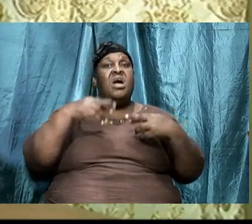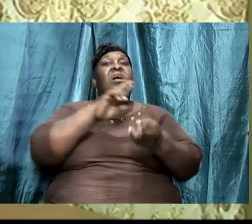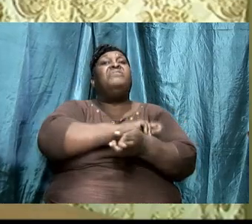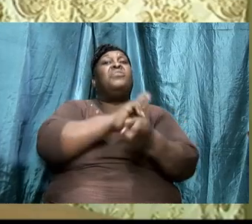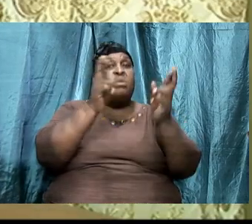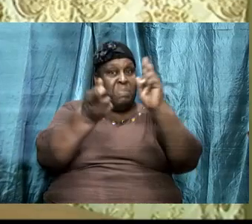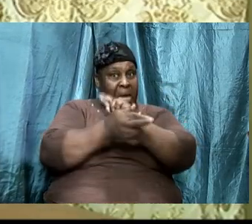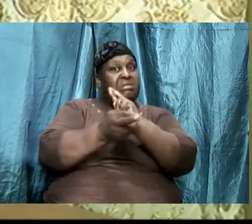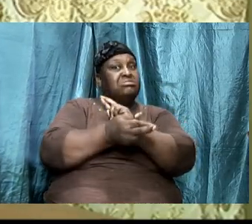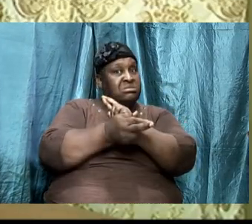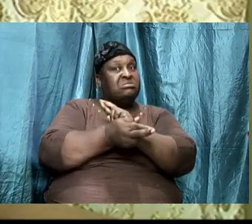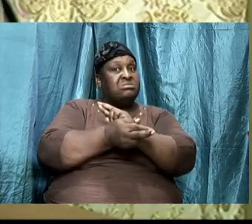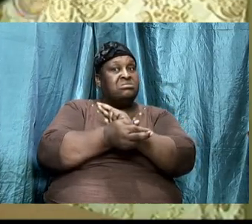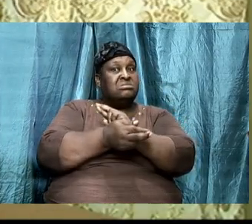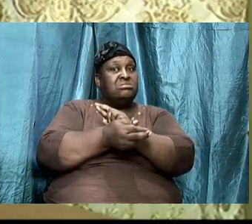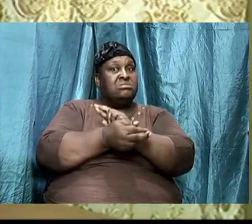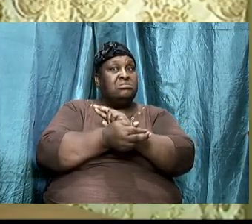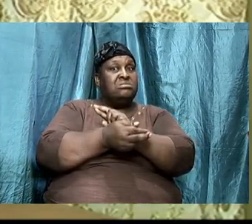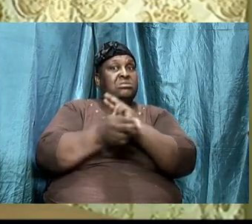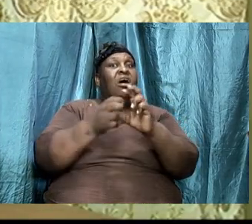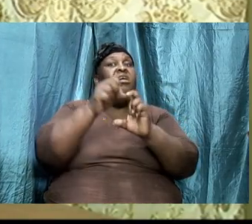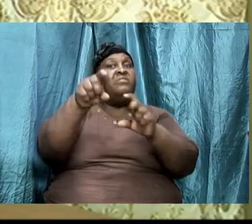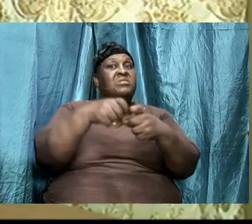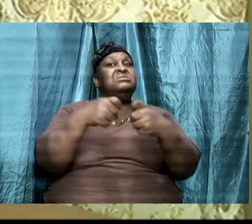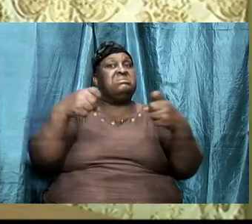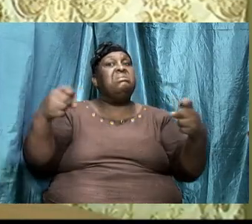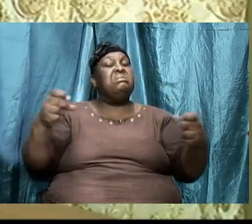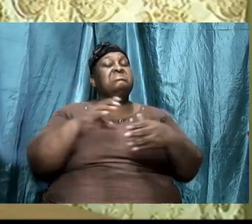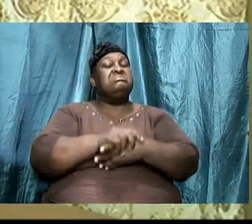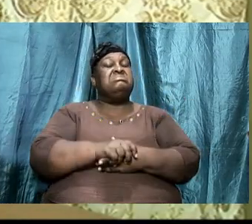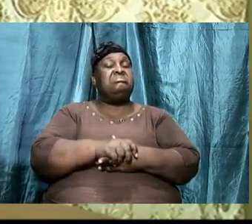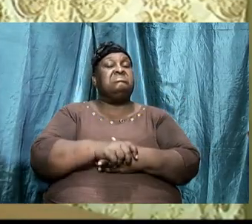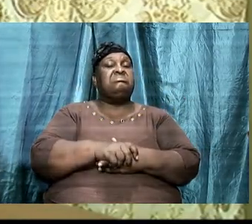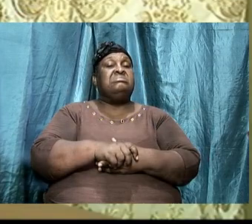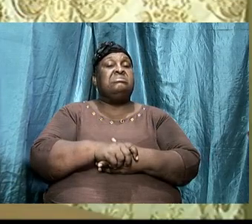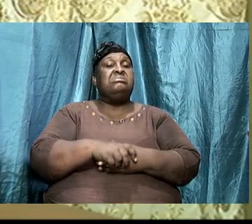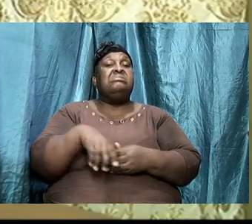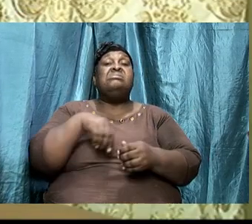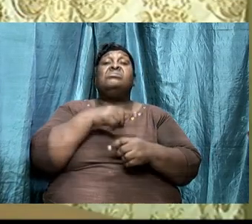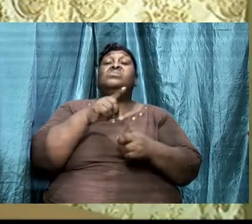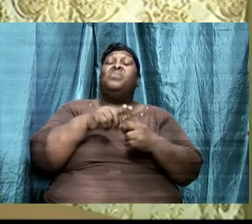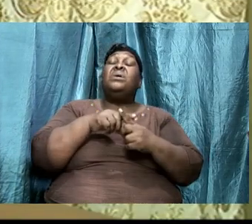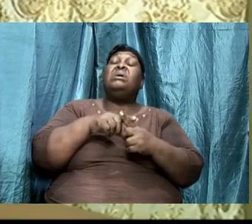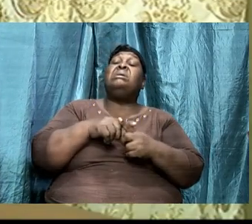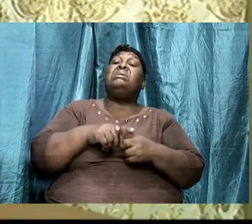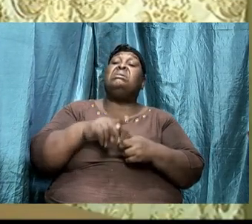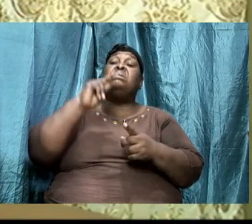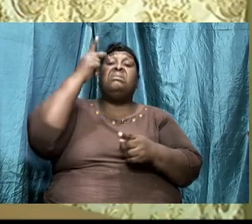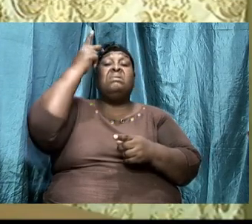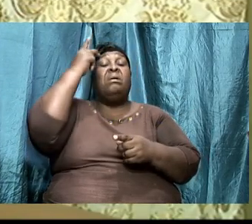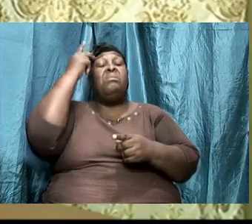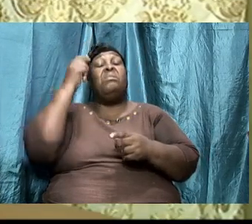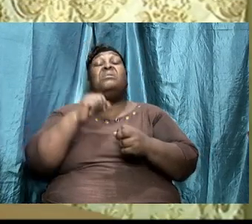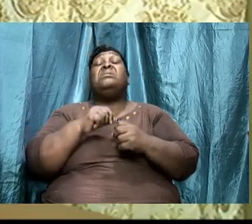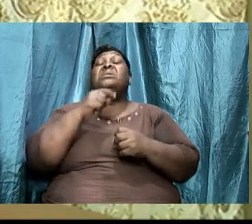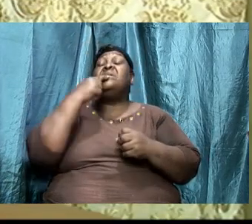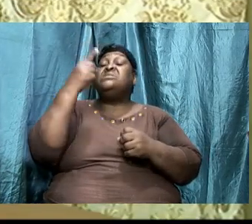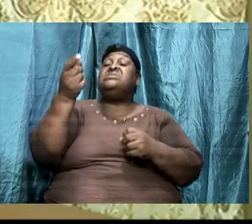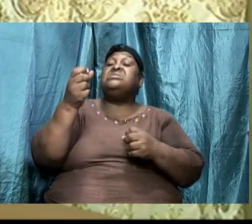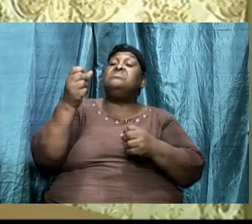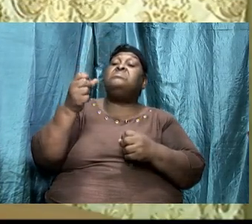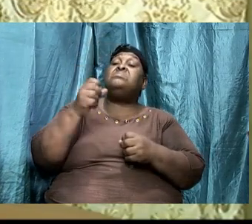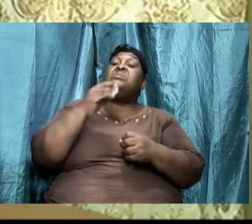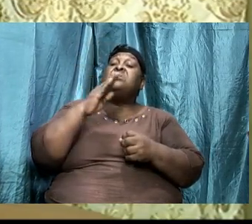so the apostle said that we're supposed to be strong in the Lord it is when our lives are aligned to the